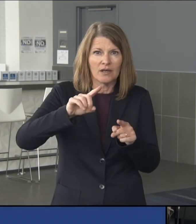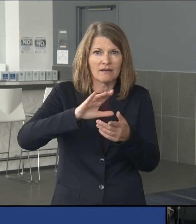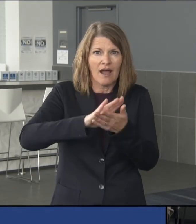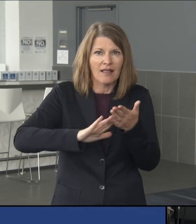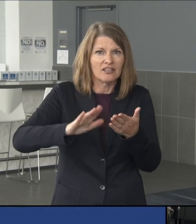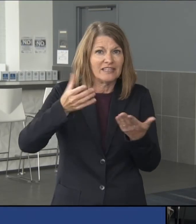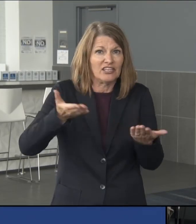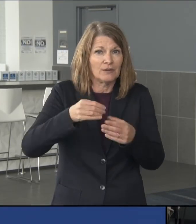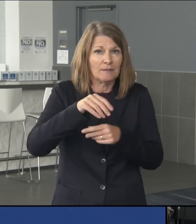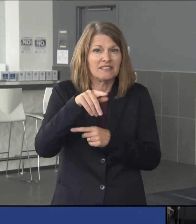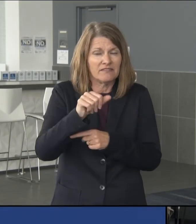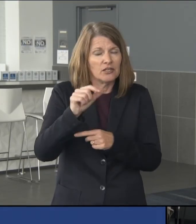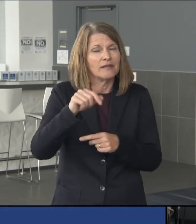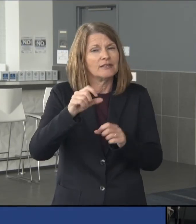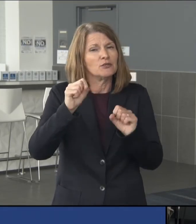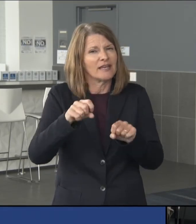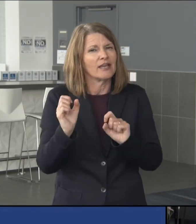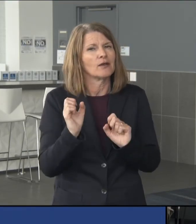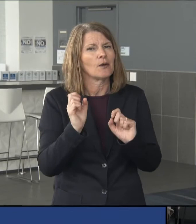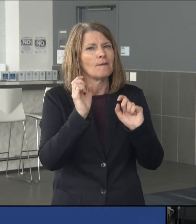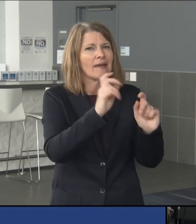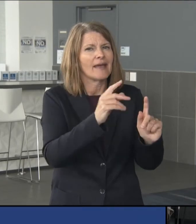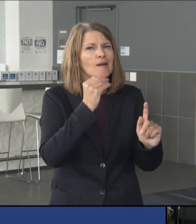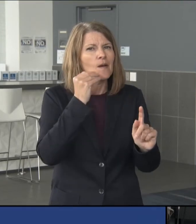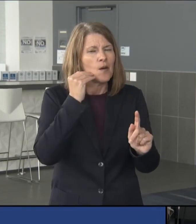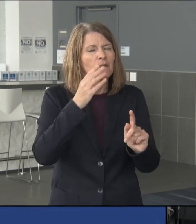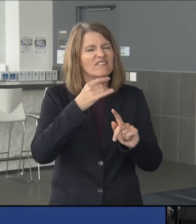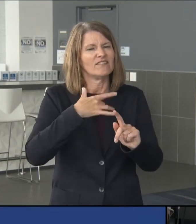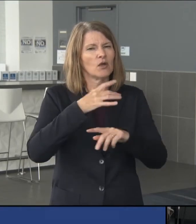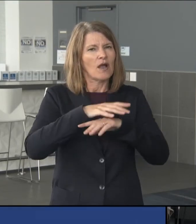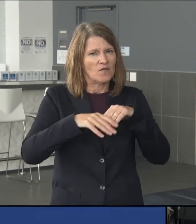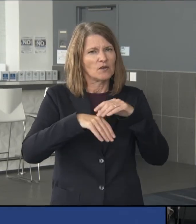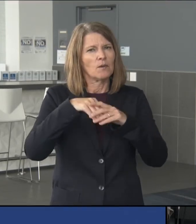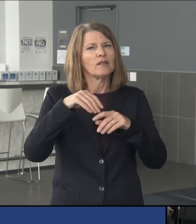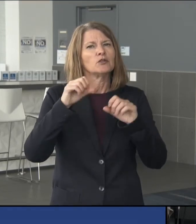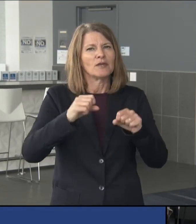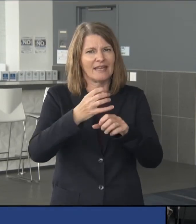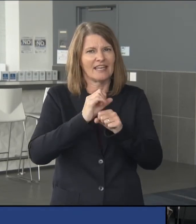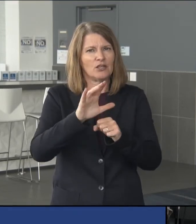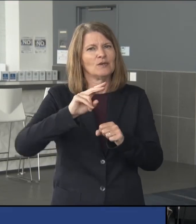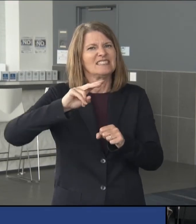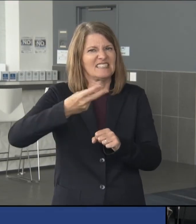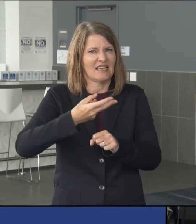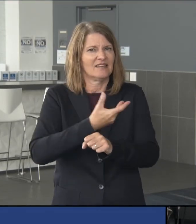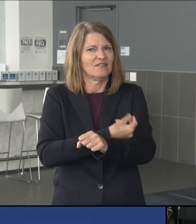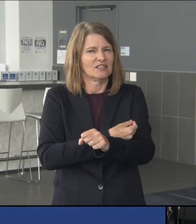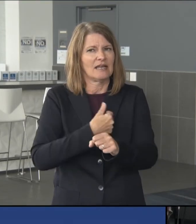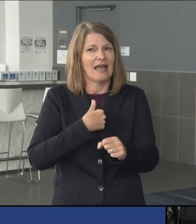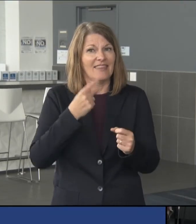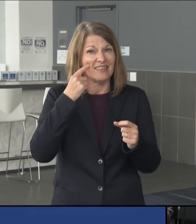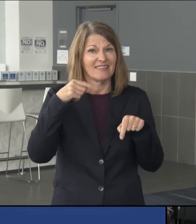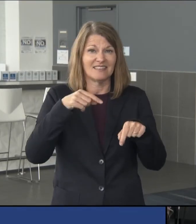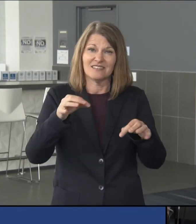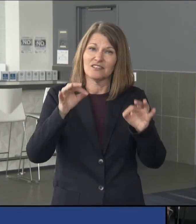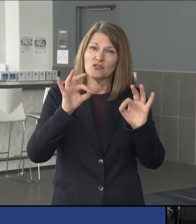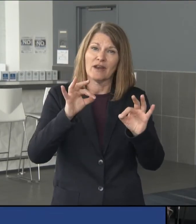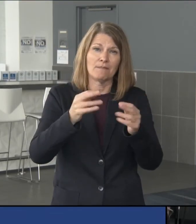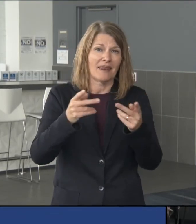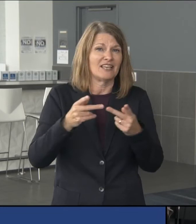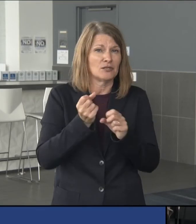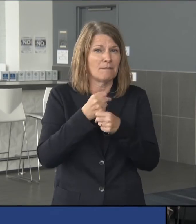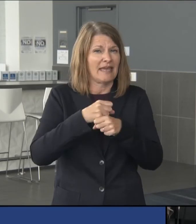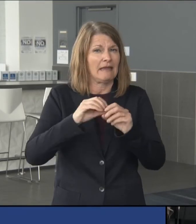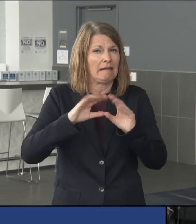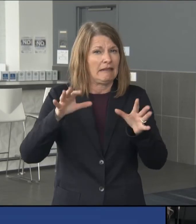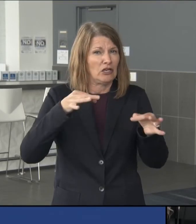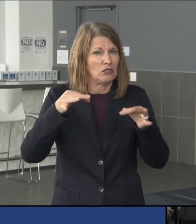still be comfortable that they're going to get that second vaccine. I think this is a great place to make that clear. Are